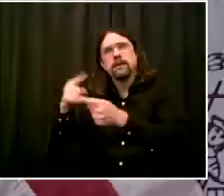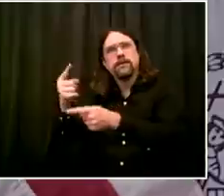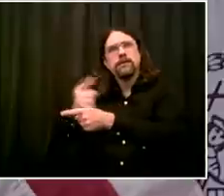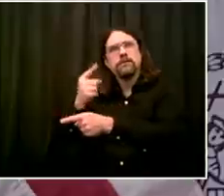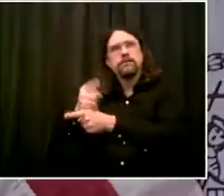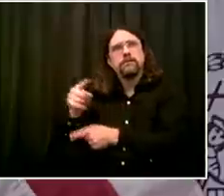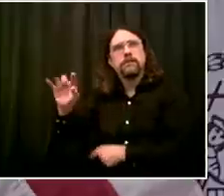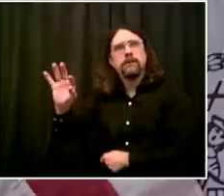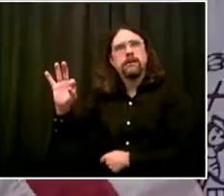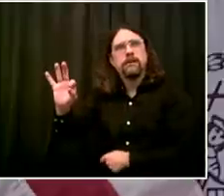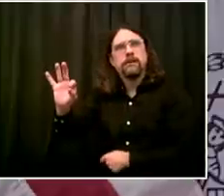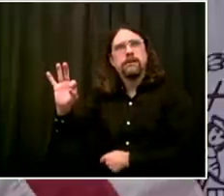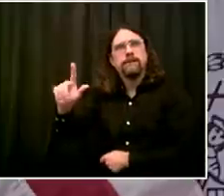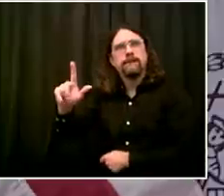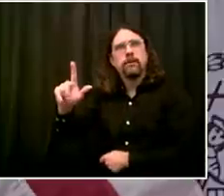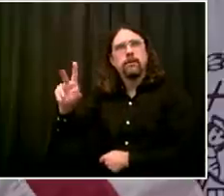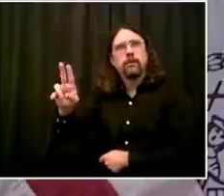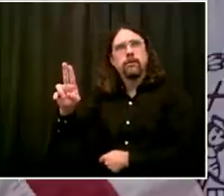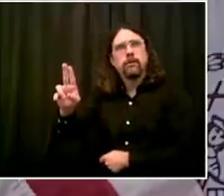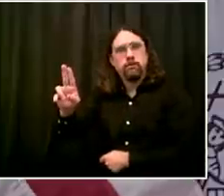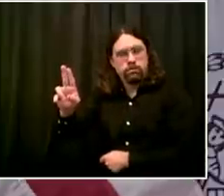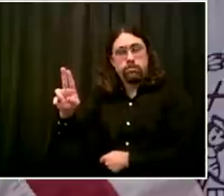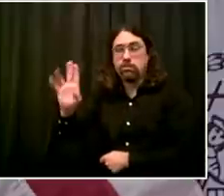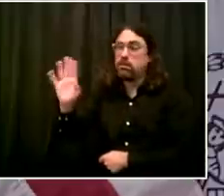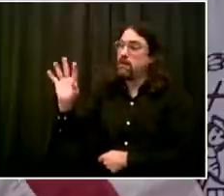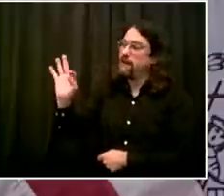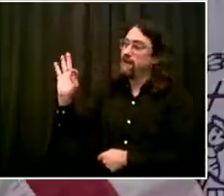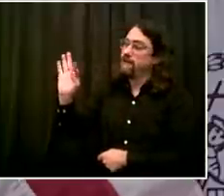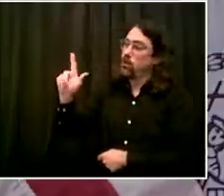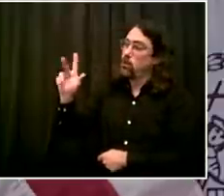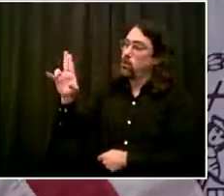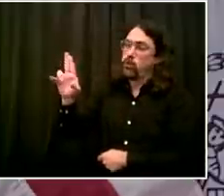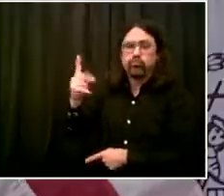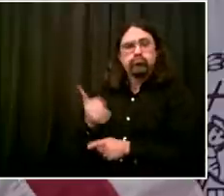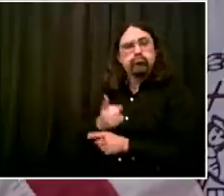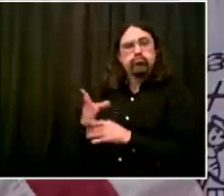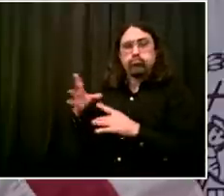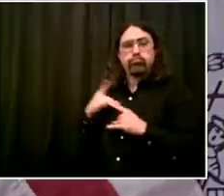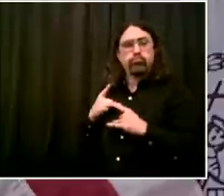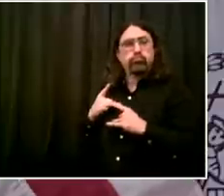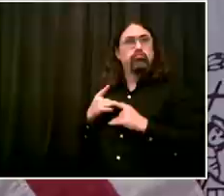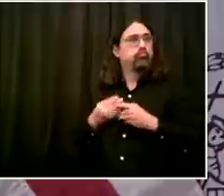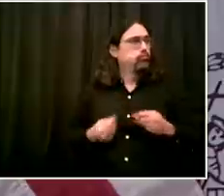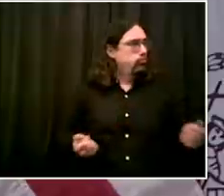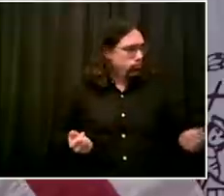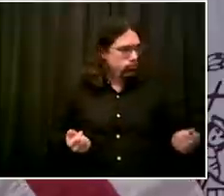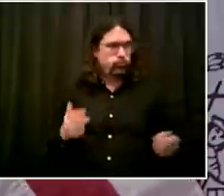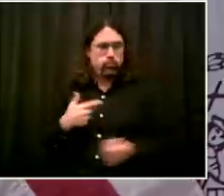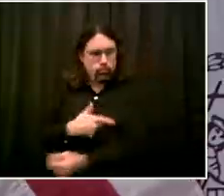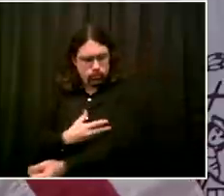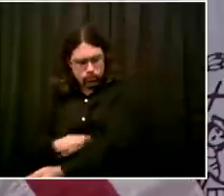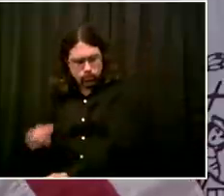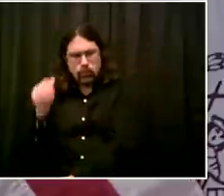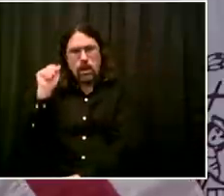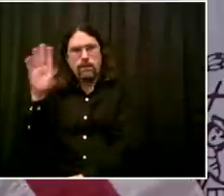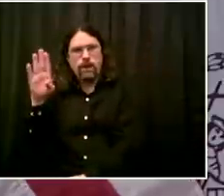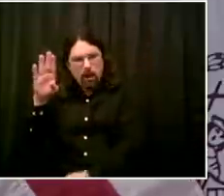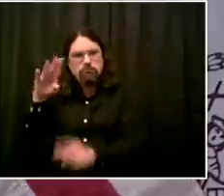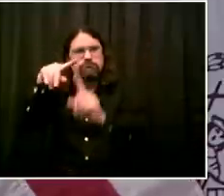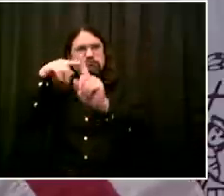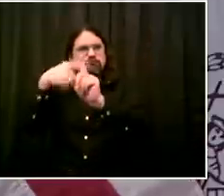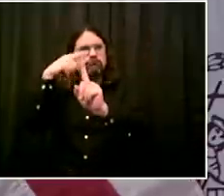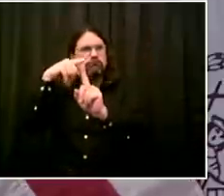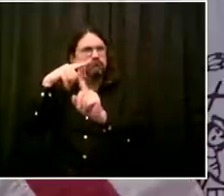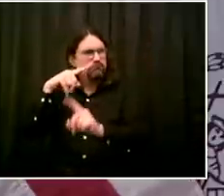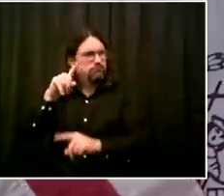but about people who live in New York. What's your message to city residents who are considering going to the beach out on Long Island? So I'm like,